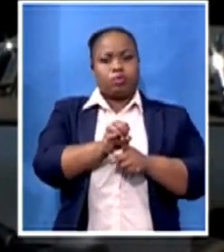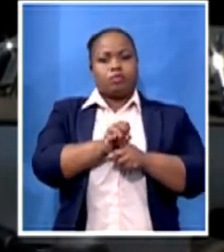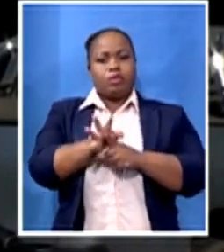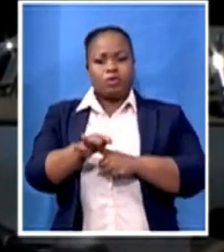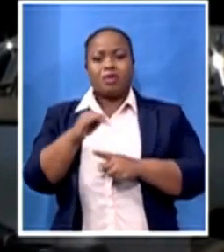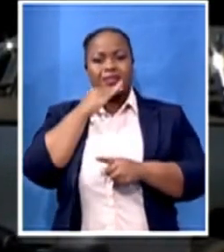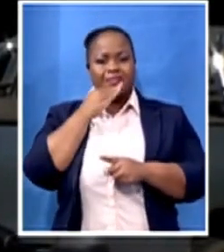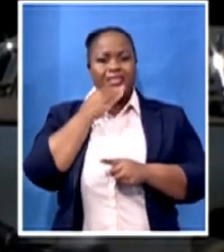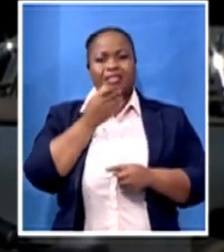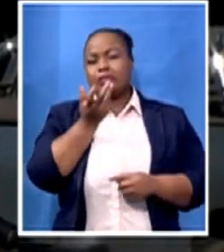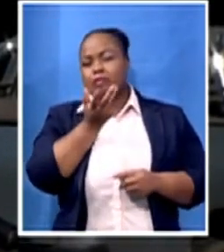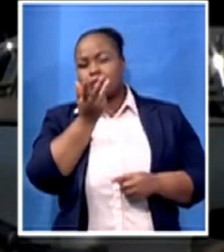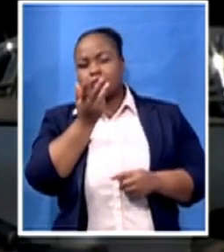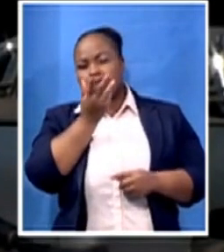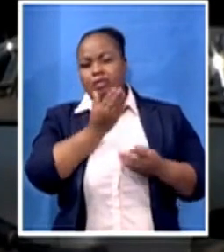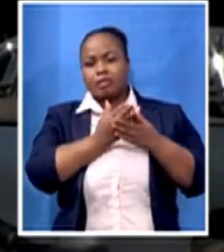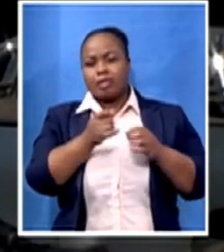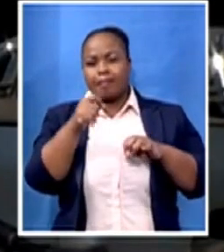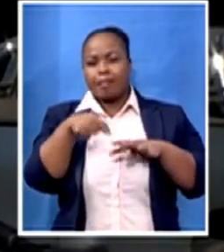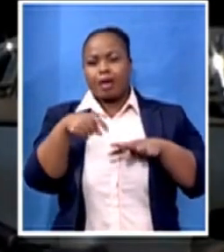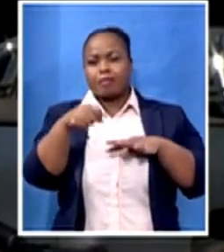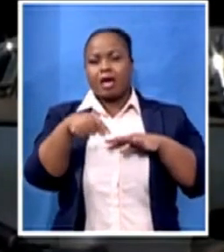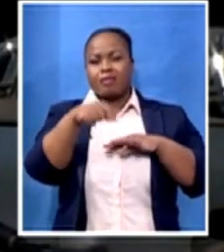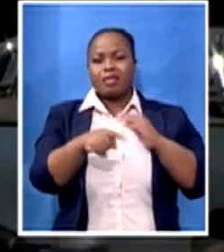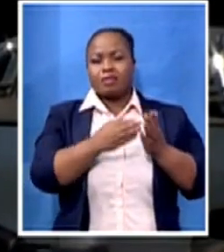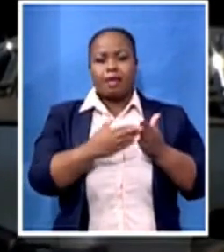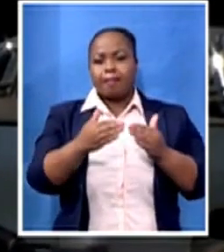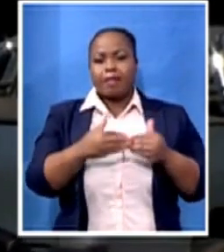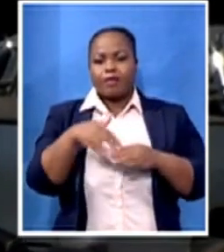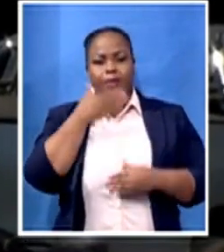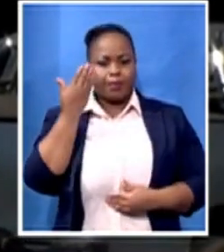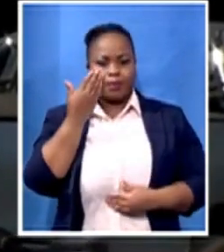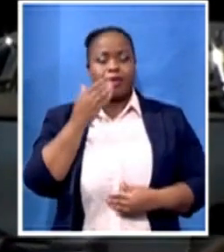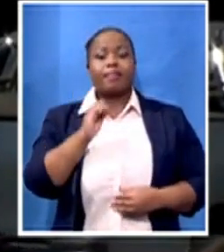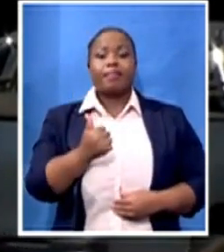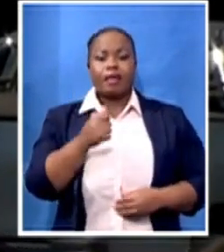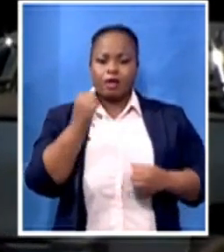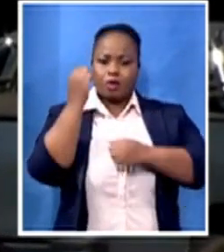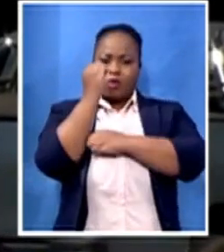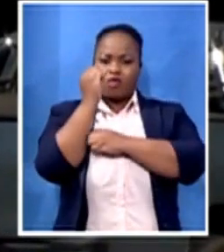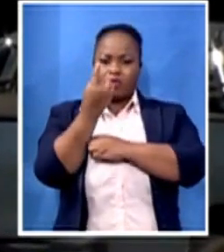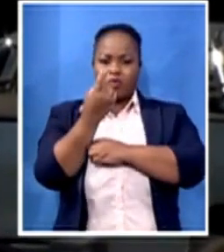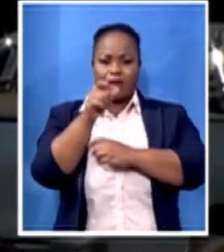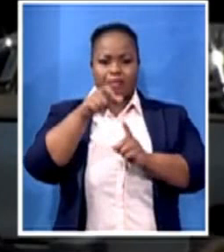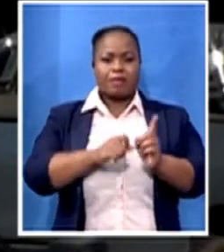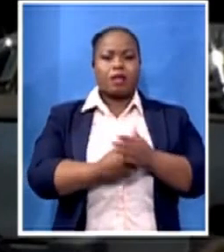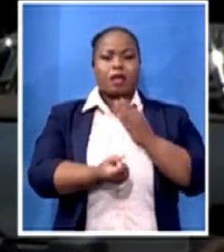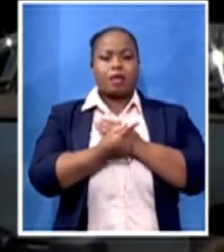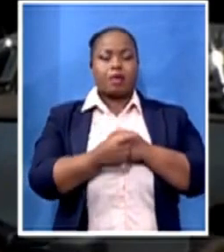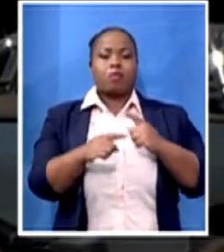the ball where we could have four in one office being positive. However, be that as it may,